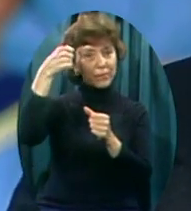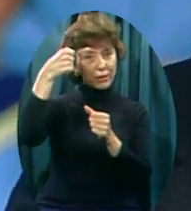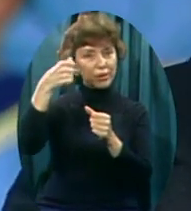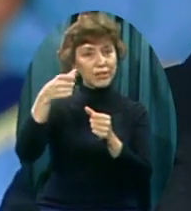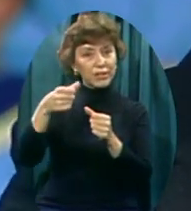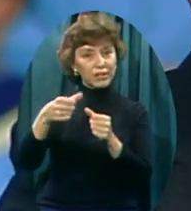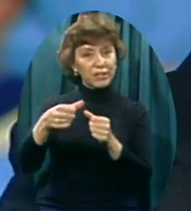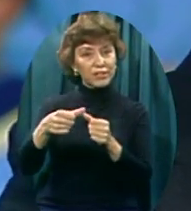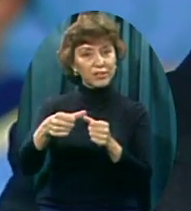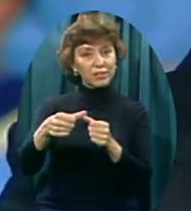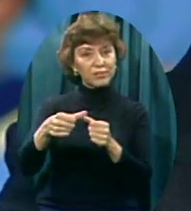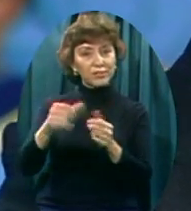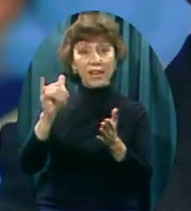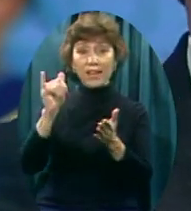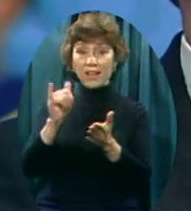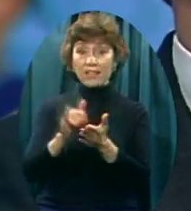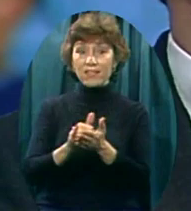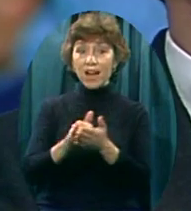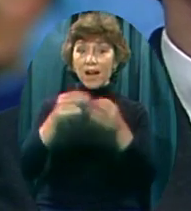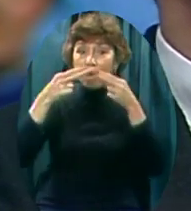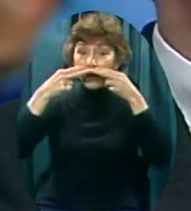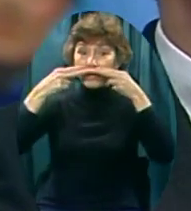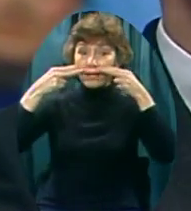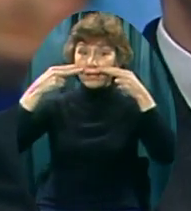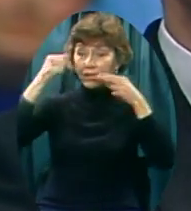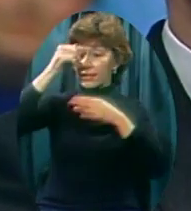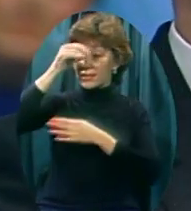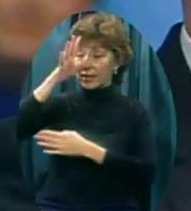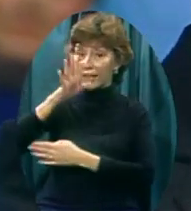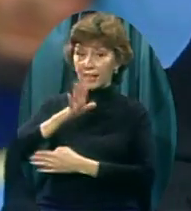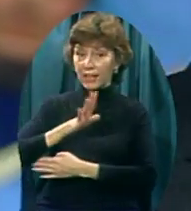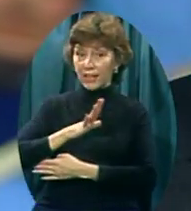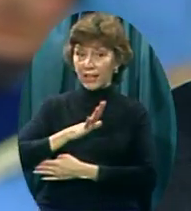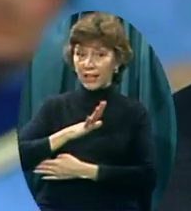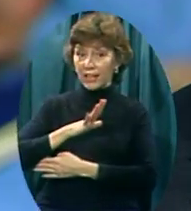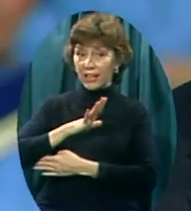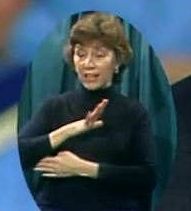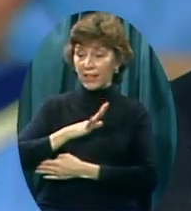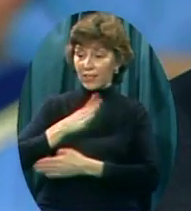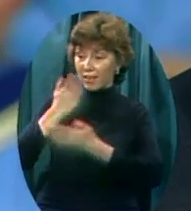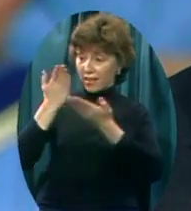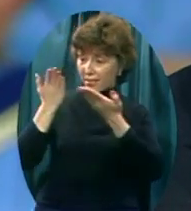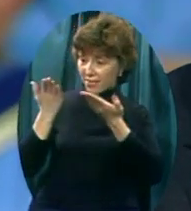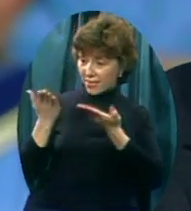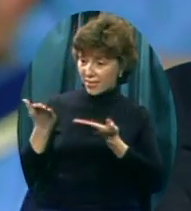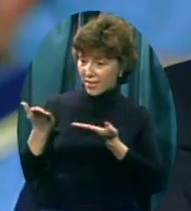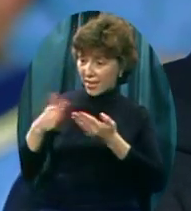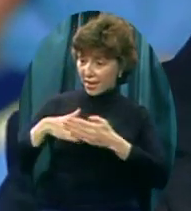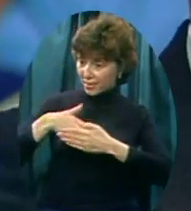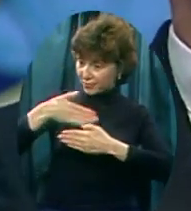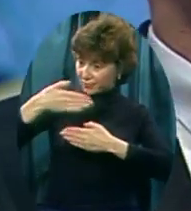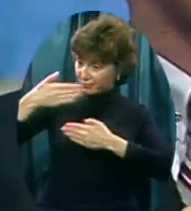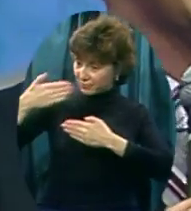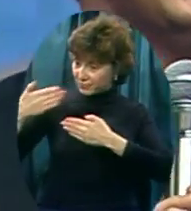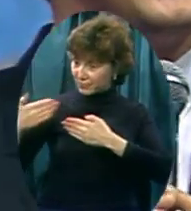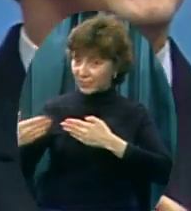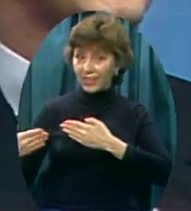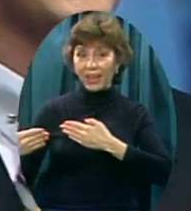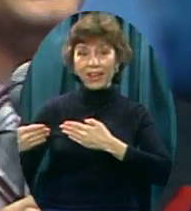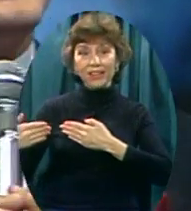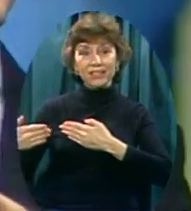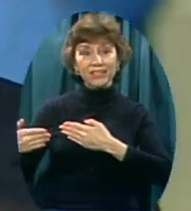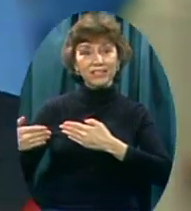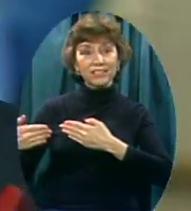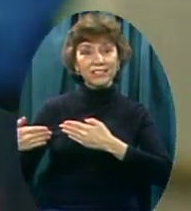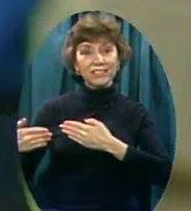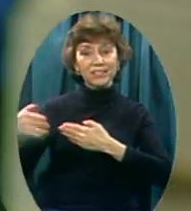That only hanging by his side